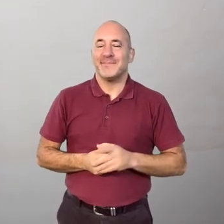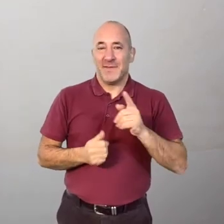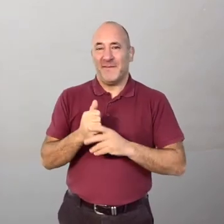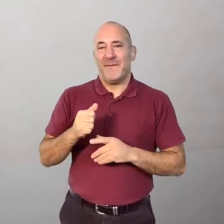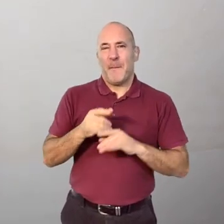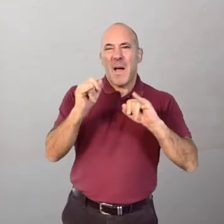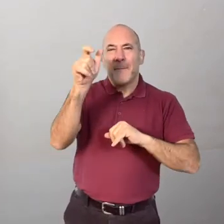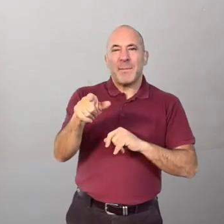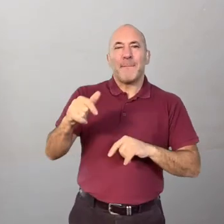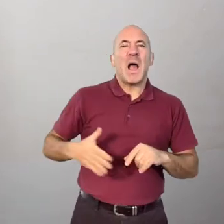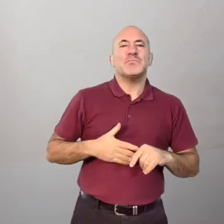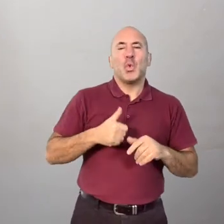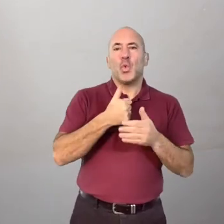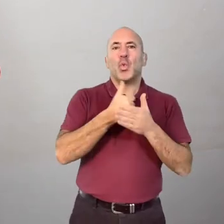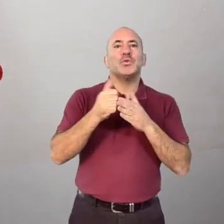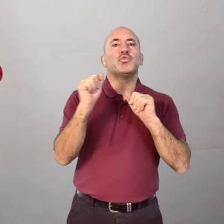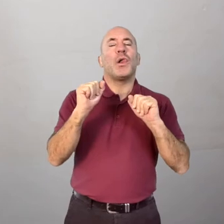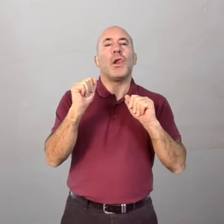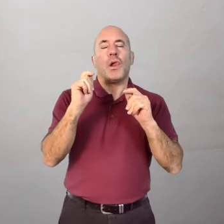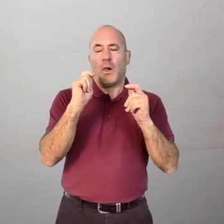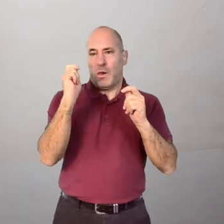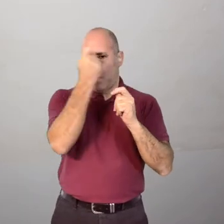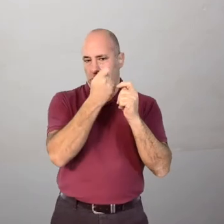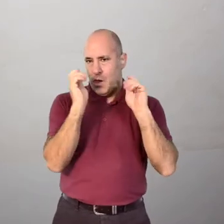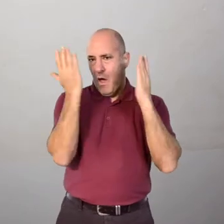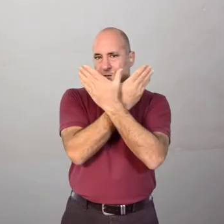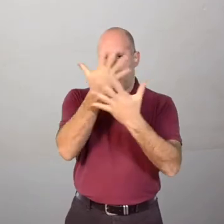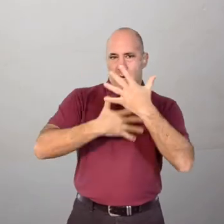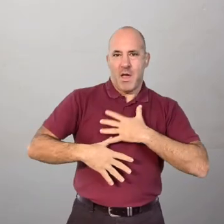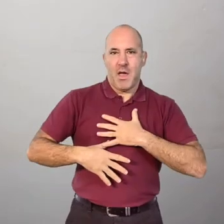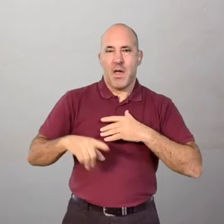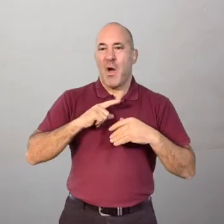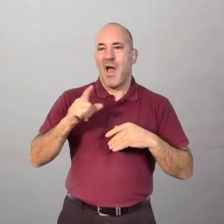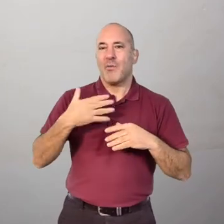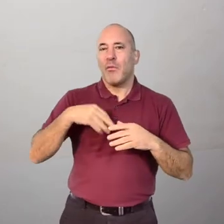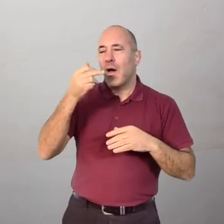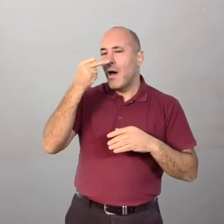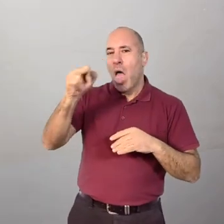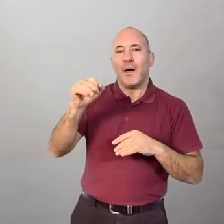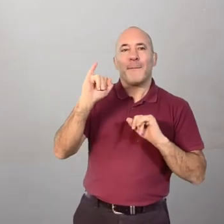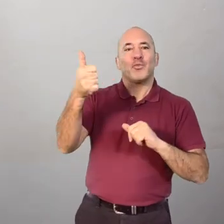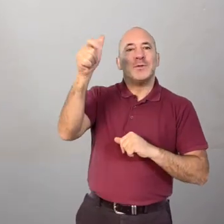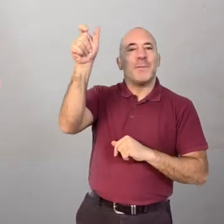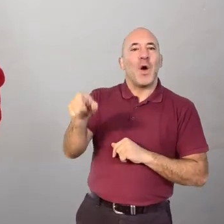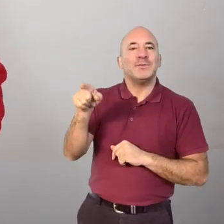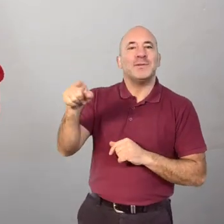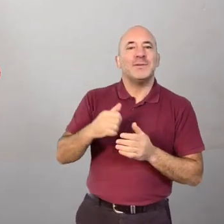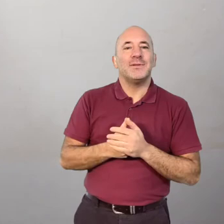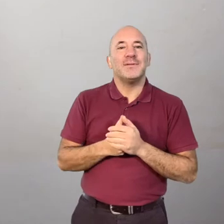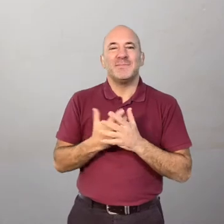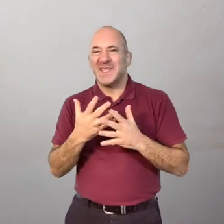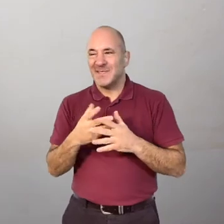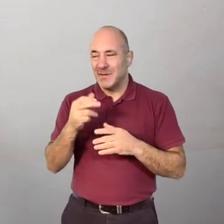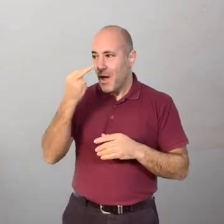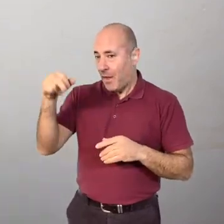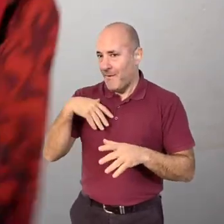and pantomimes often disguise themselves because they want to trick the hero so that they can get what